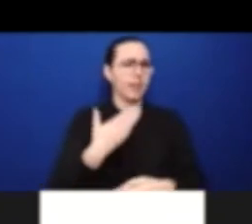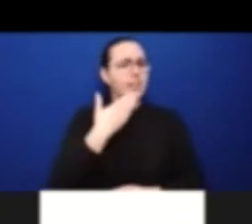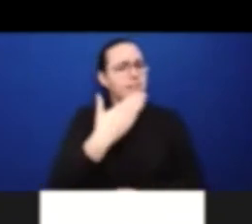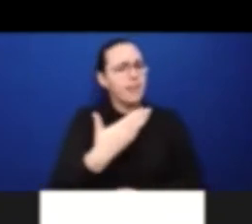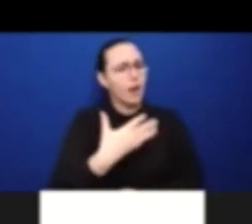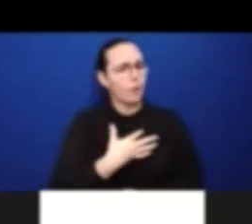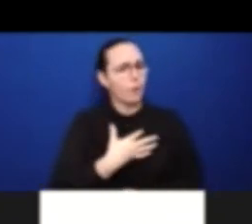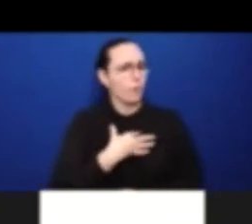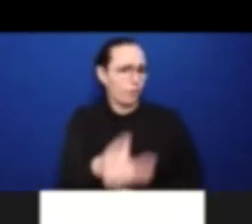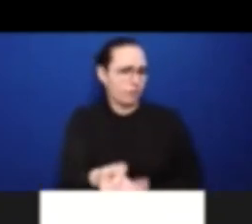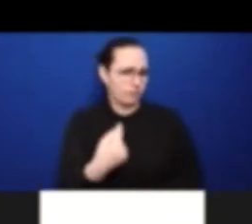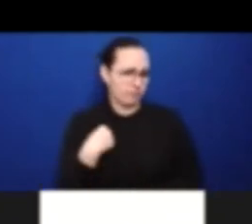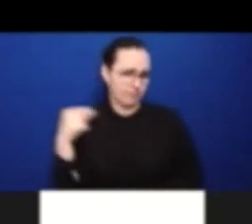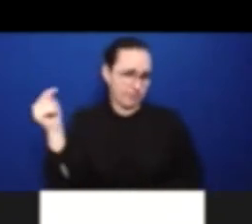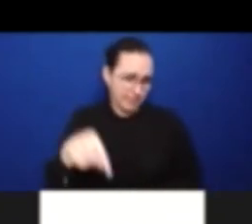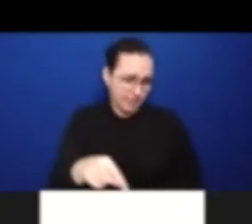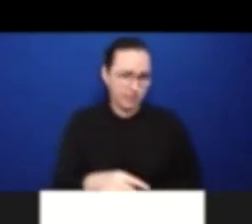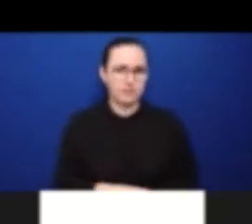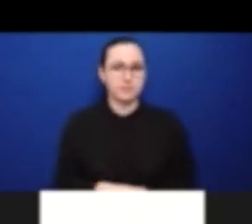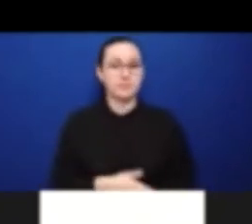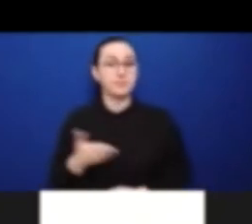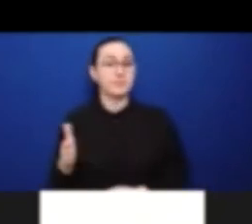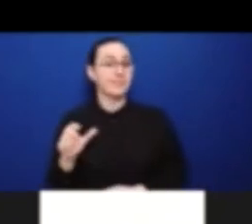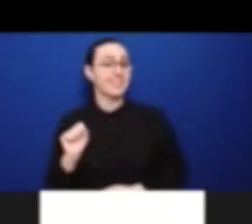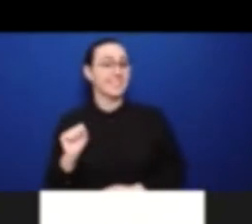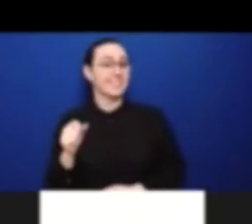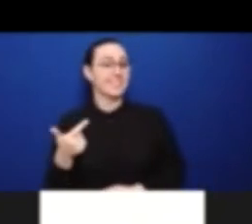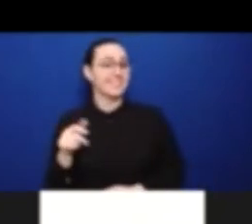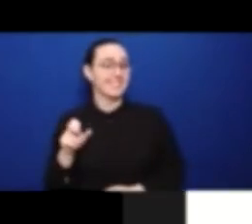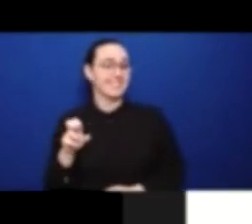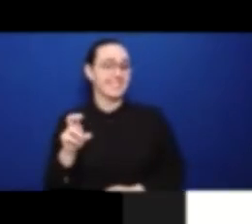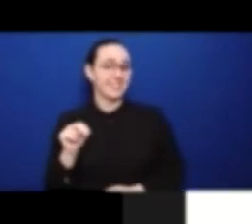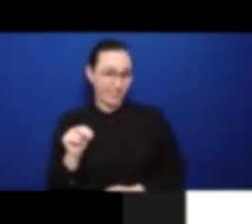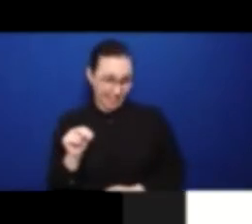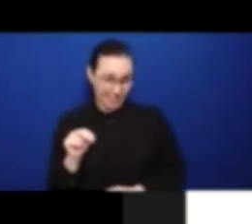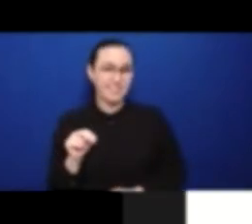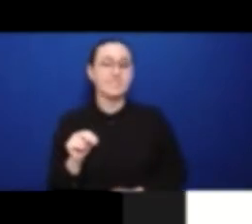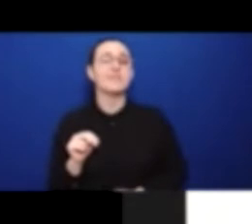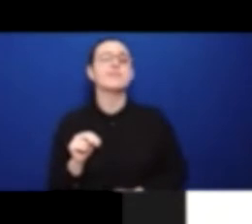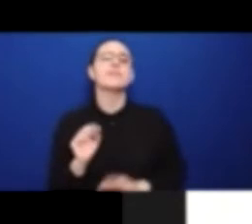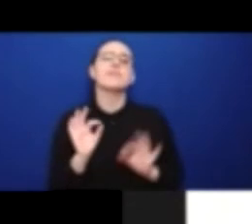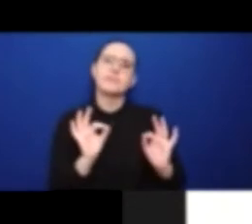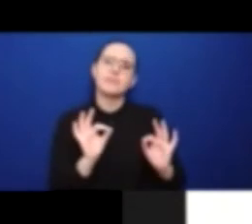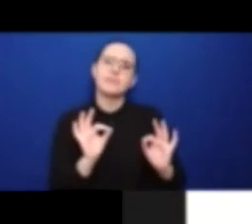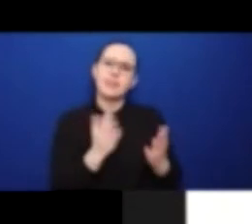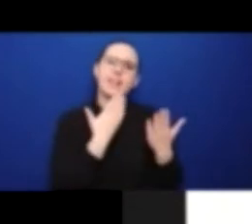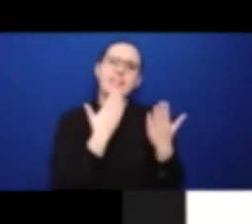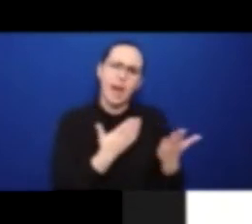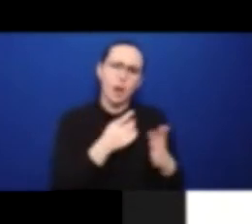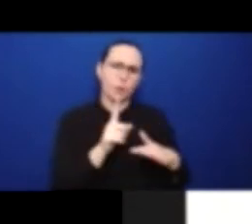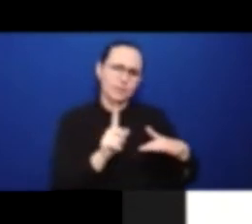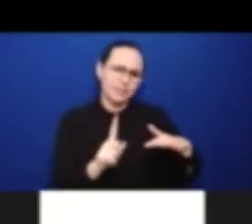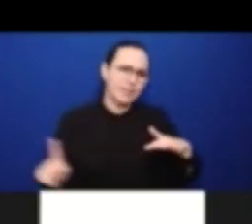Thank you very much, Senator. Appreciate those comments and reflections. Really helpful.